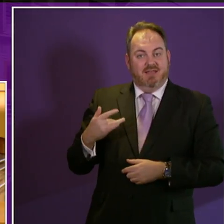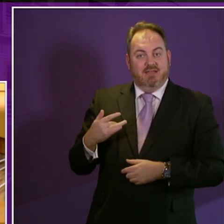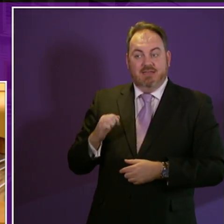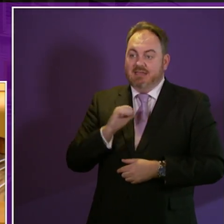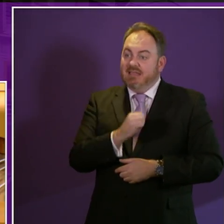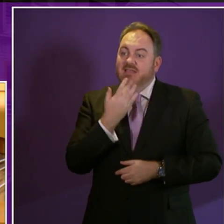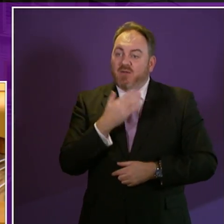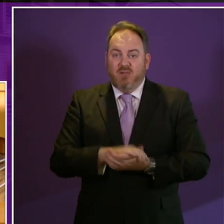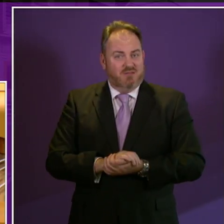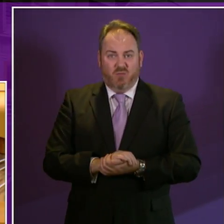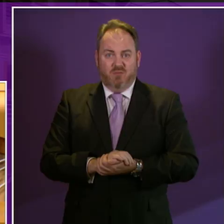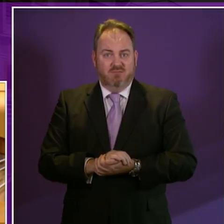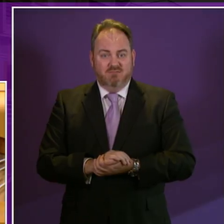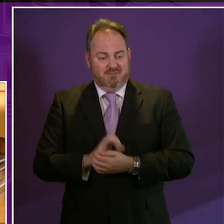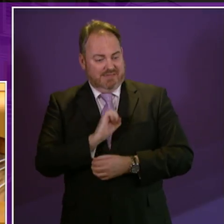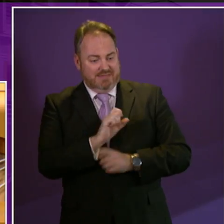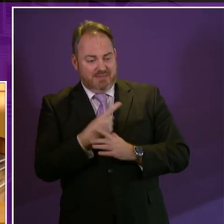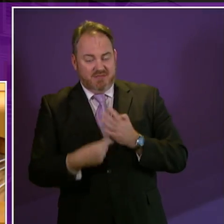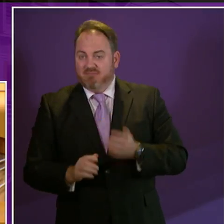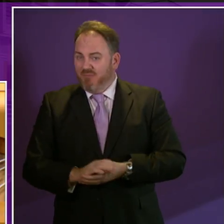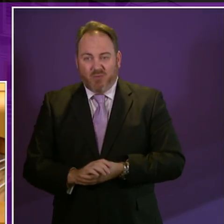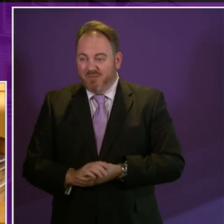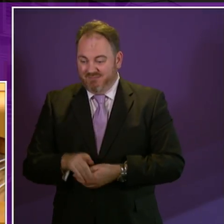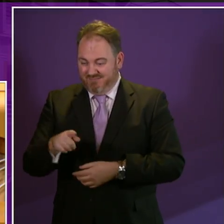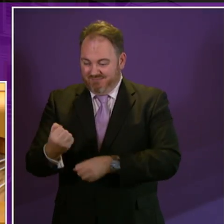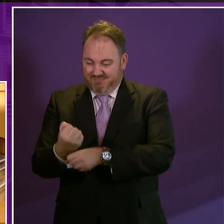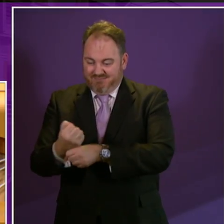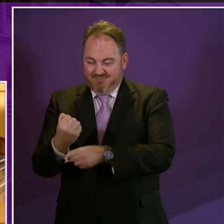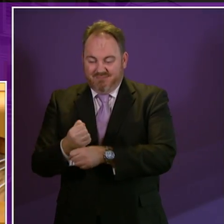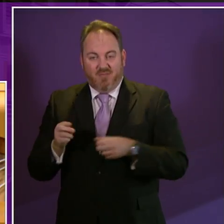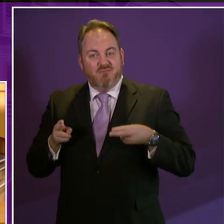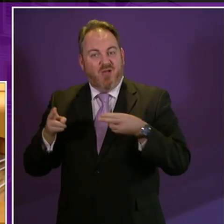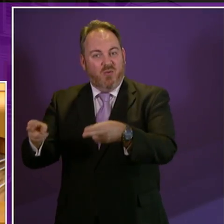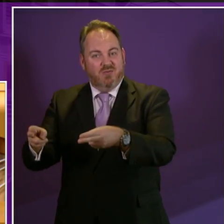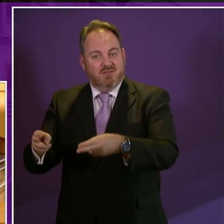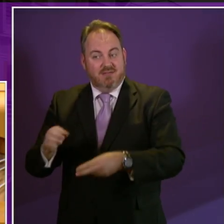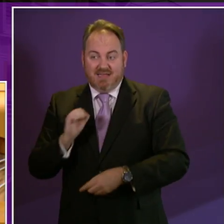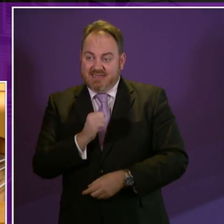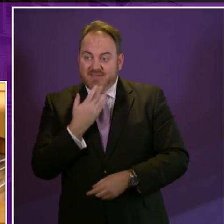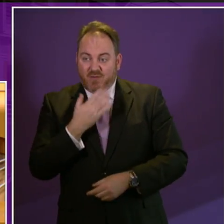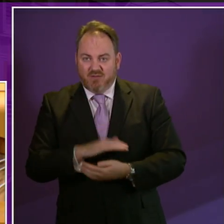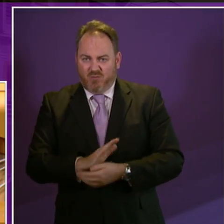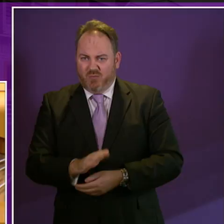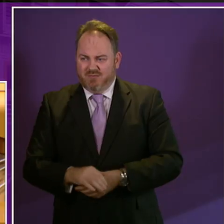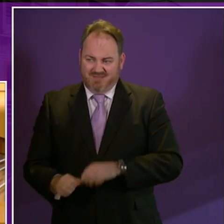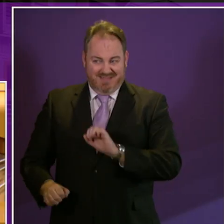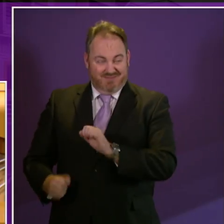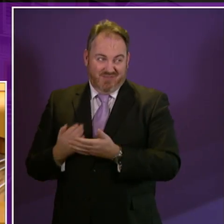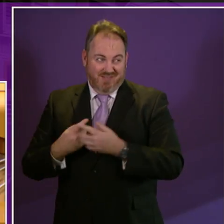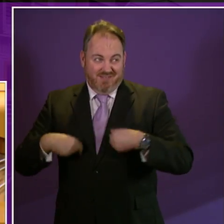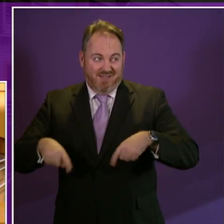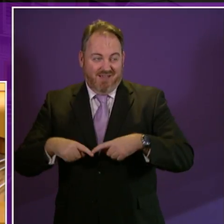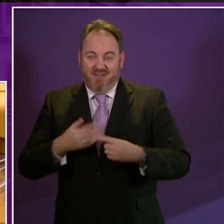who he is or what he can do, but because of a simple matter of traffic works. And whose fault is that? His or ours?